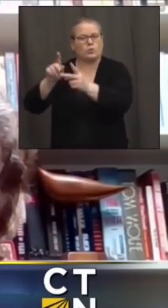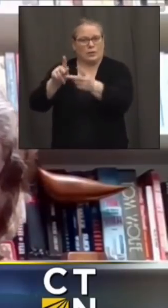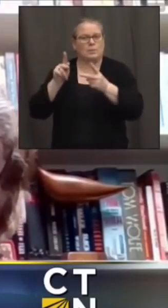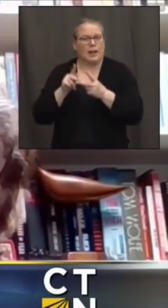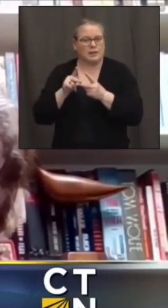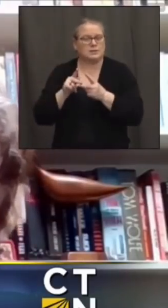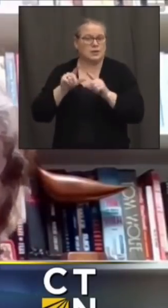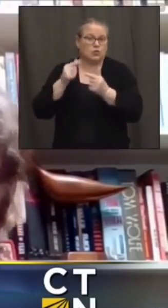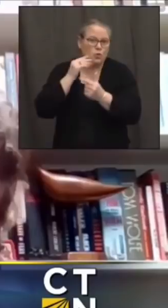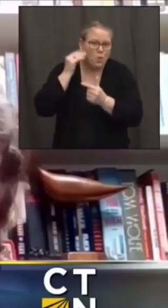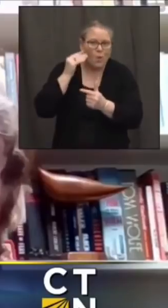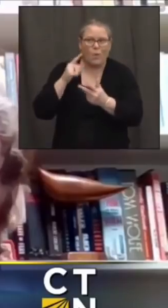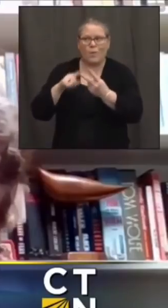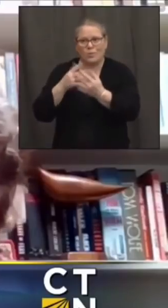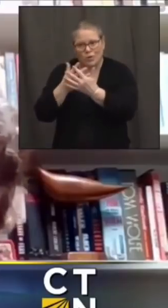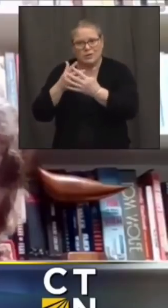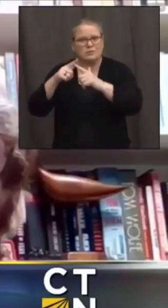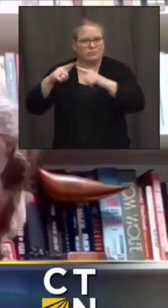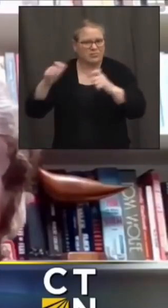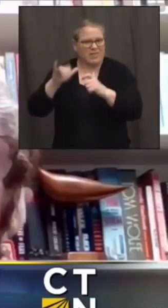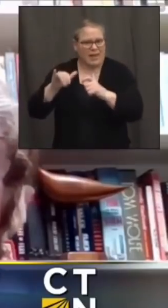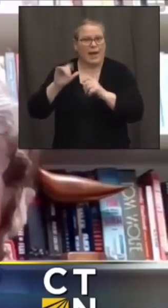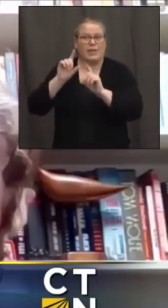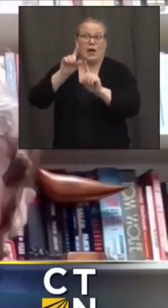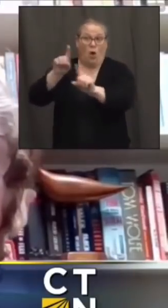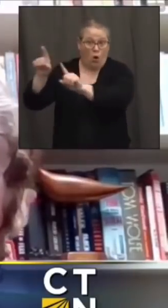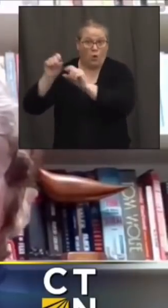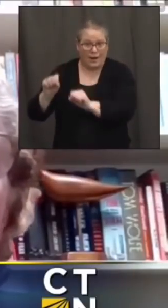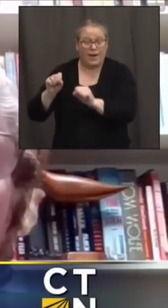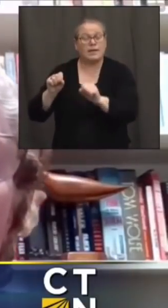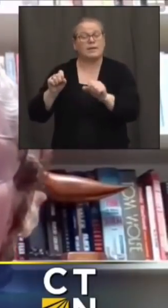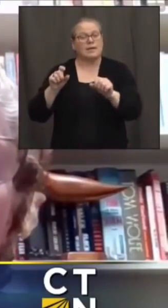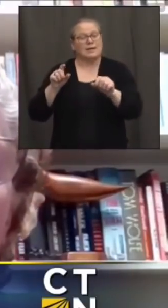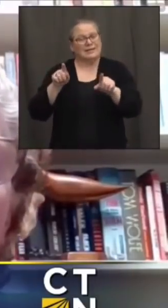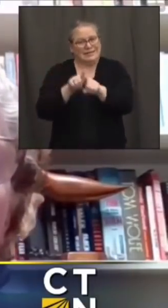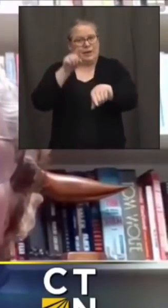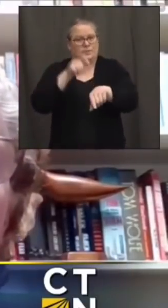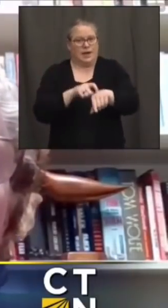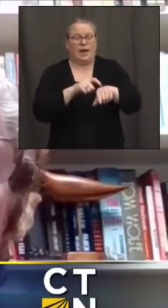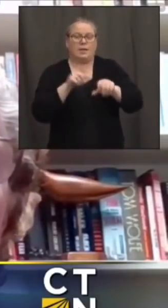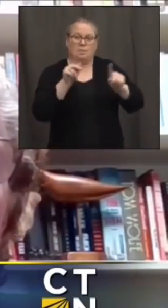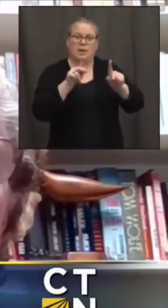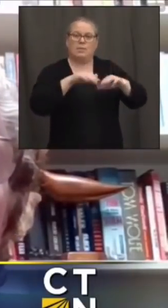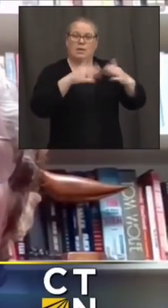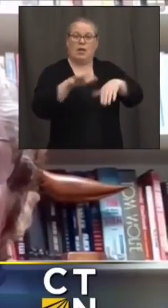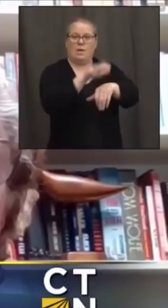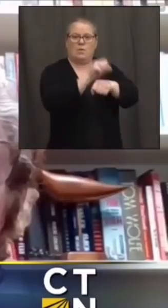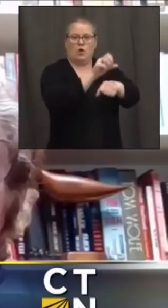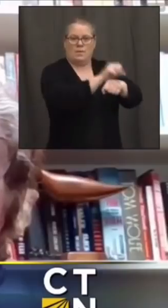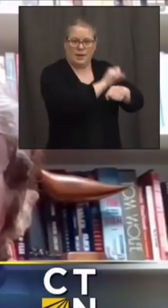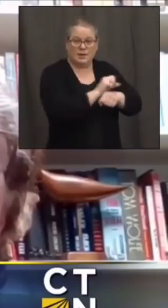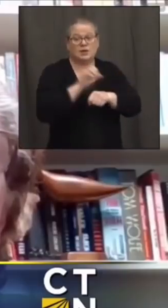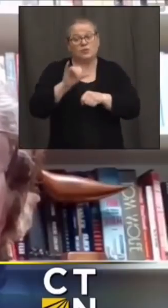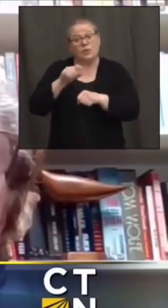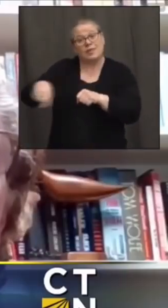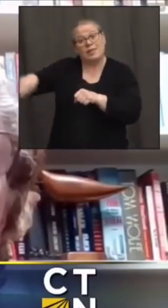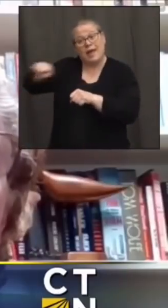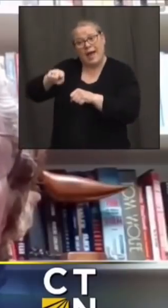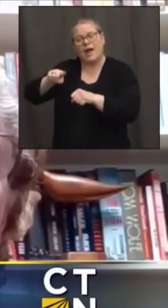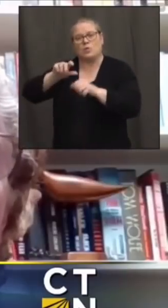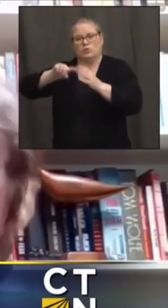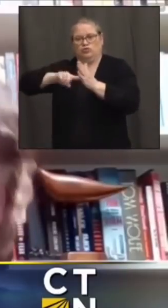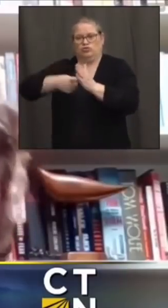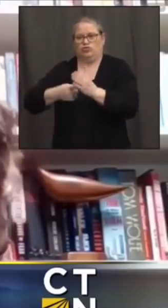so we're doing those in parallel um and we're beginning to get those uh uh scheduled uh soon we